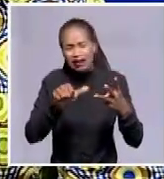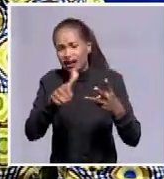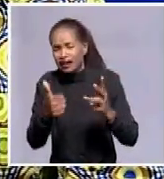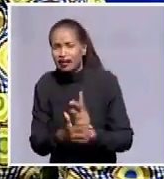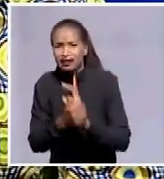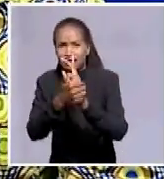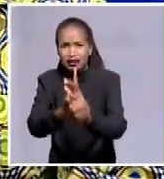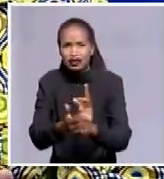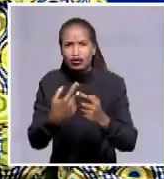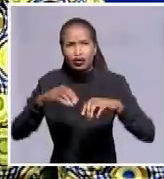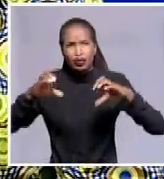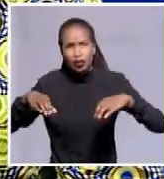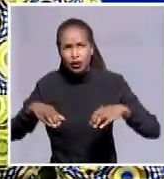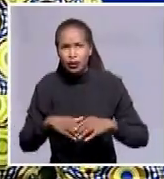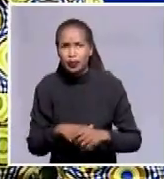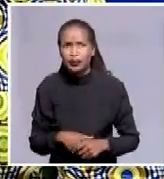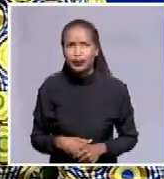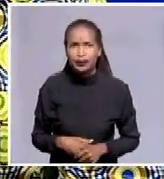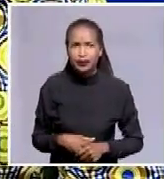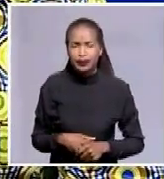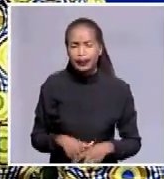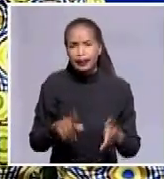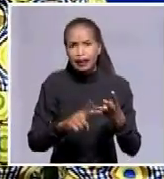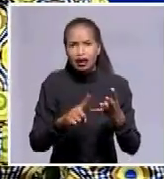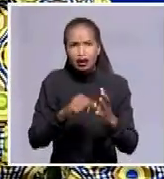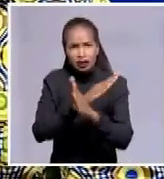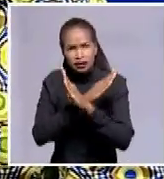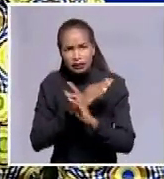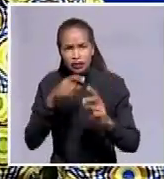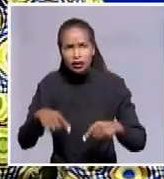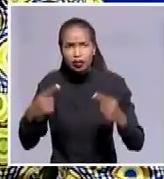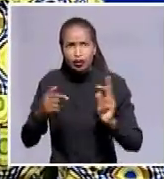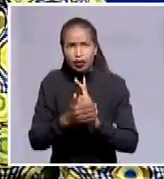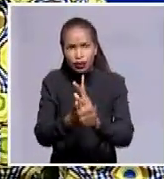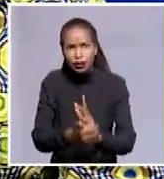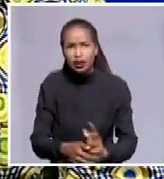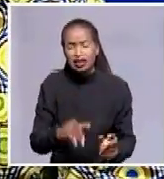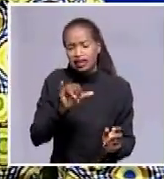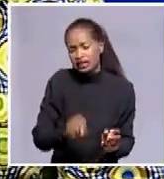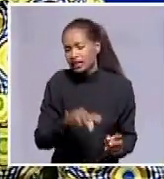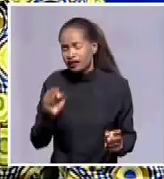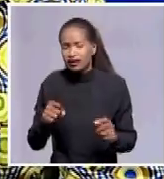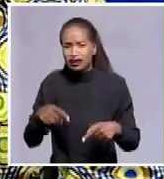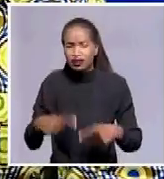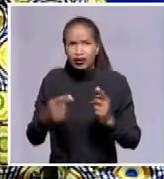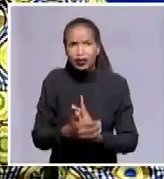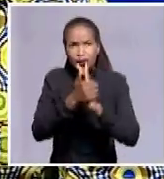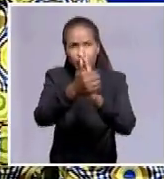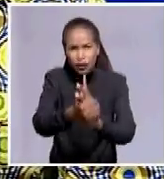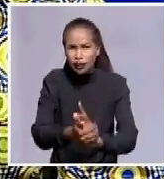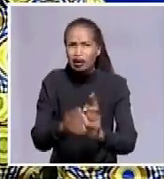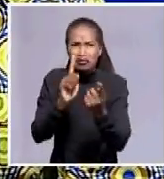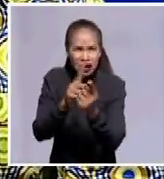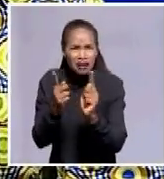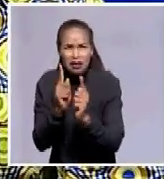opposition leaders, Akaenda Hichilemaru of Zambia, Maimani of South Africa and many other leaders. We would always